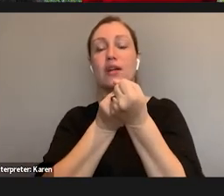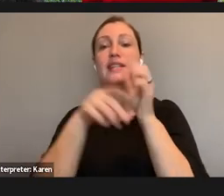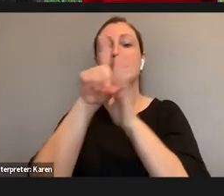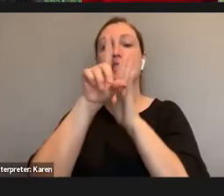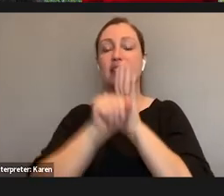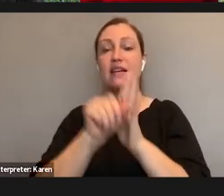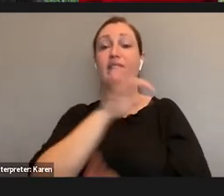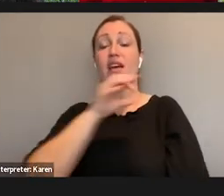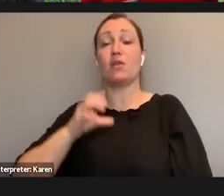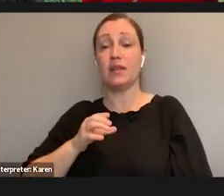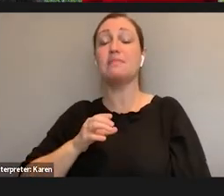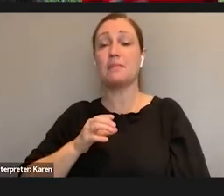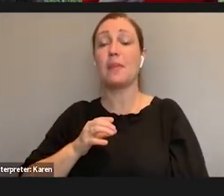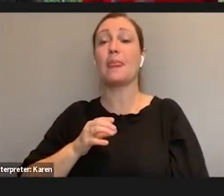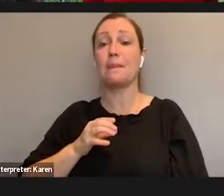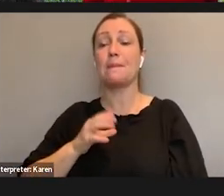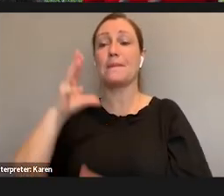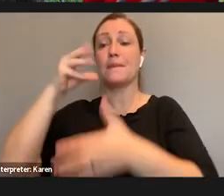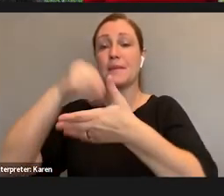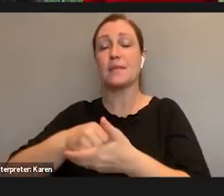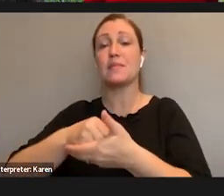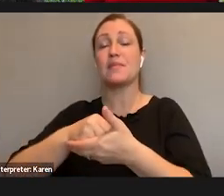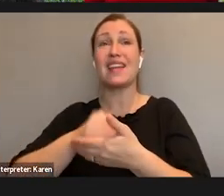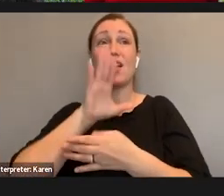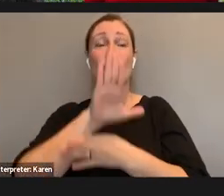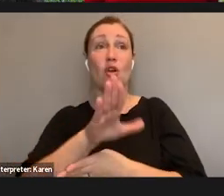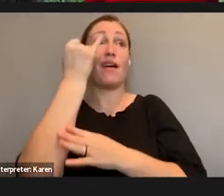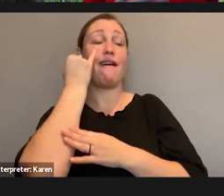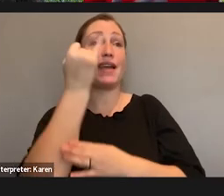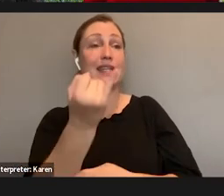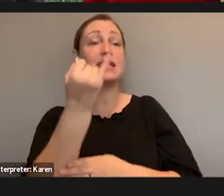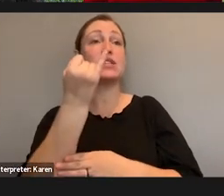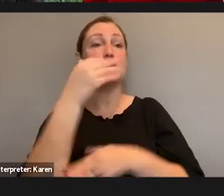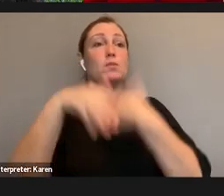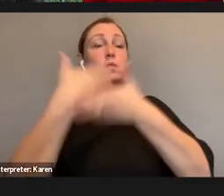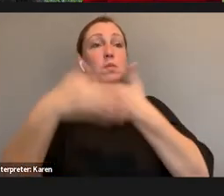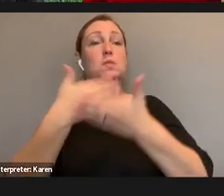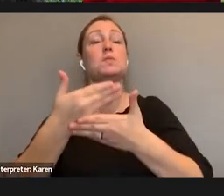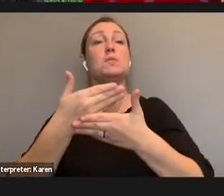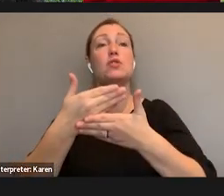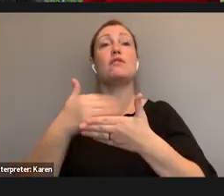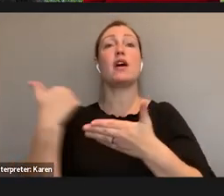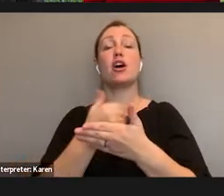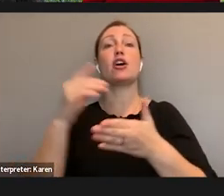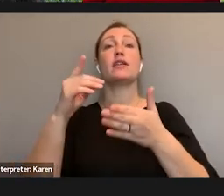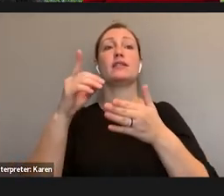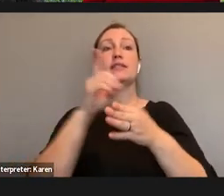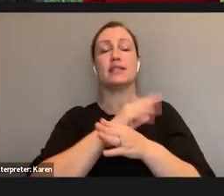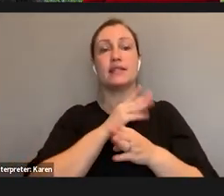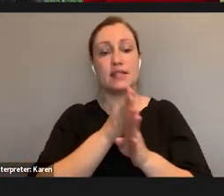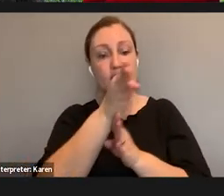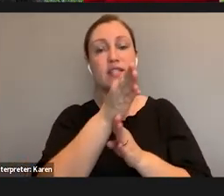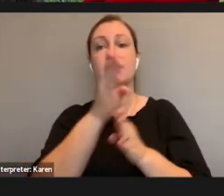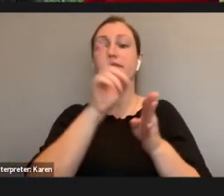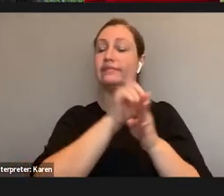faculty in their ideas to move our disciplines forward to reinvent the way we do